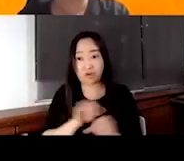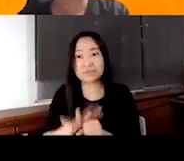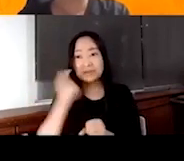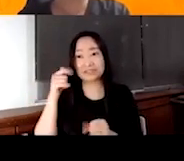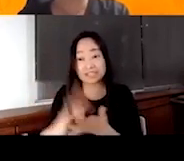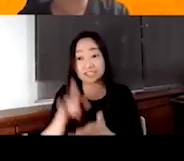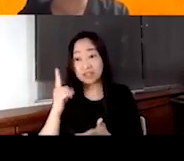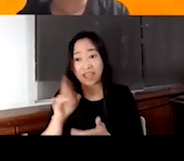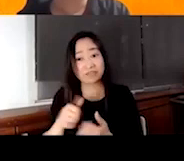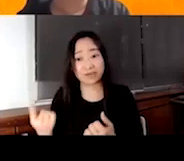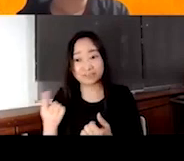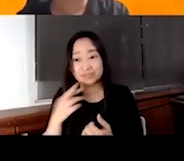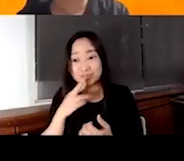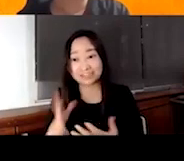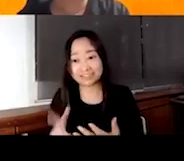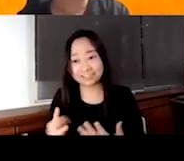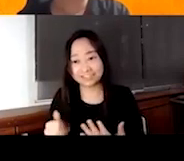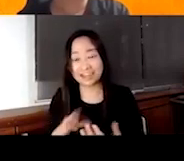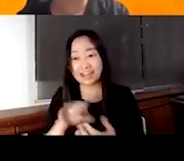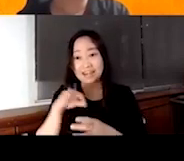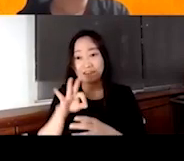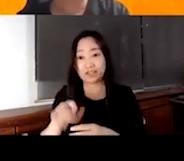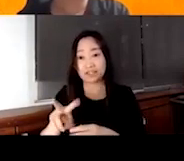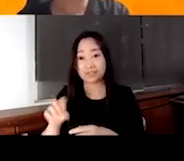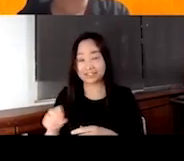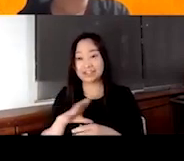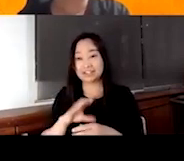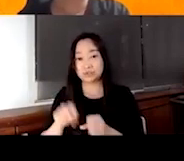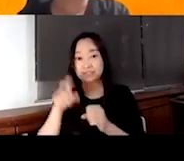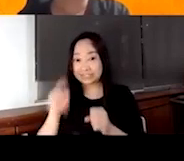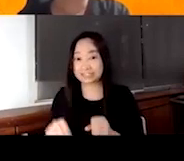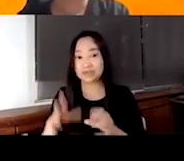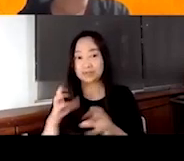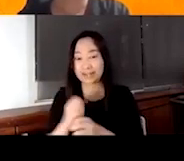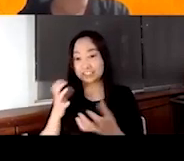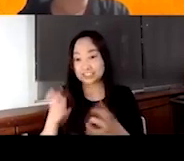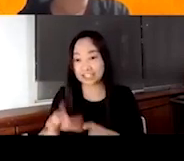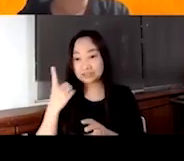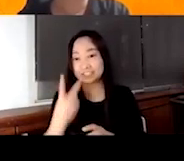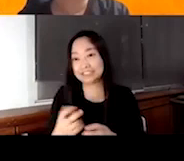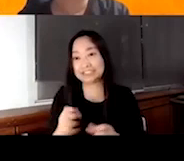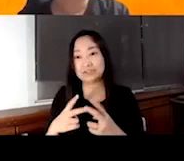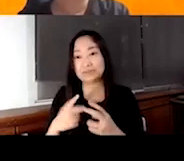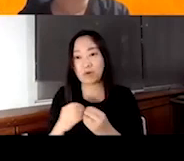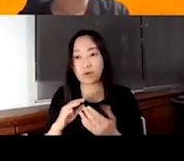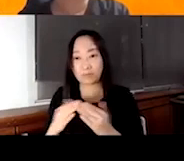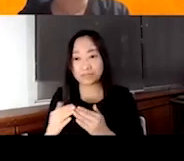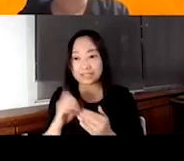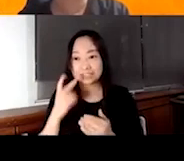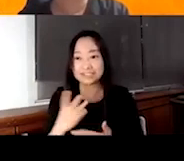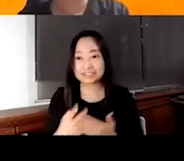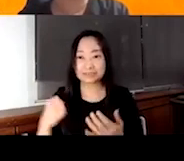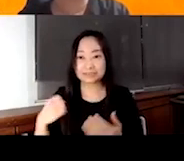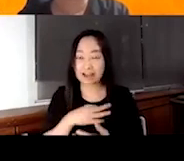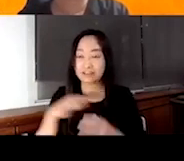everyone's reality in FY20, but at least you get a chance to see even more of the community and see some of our staff who are doing